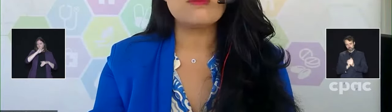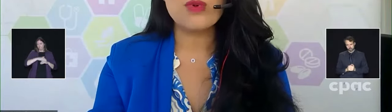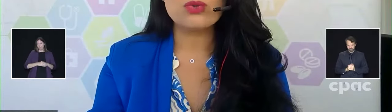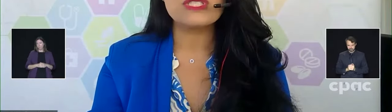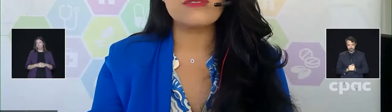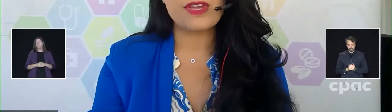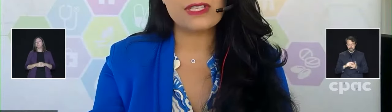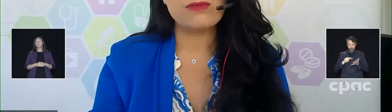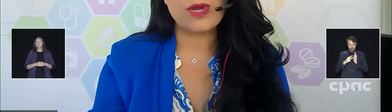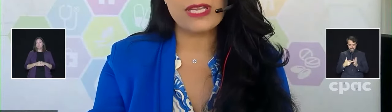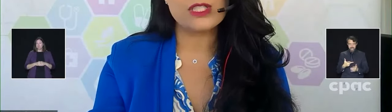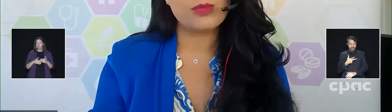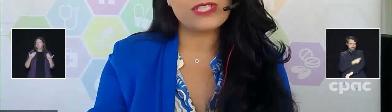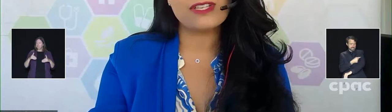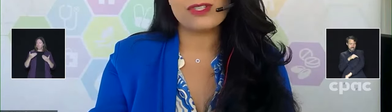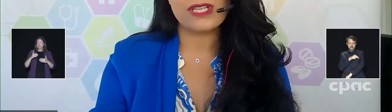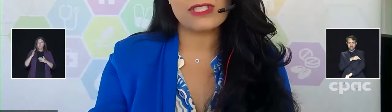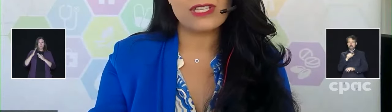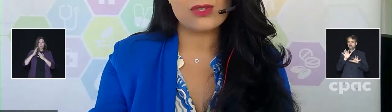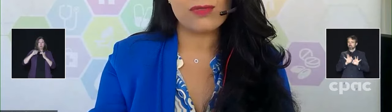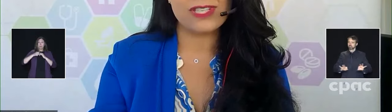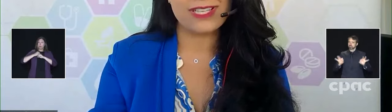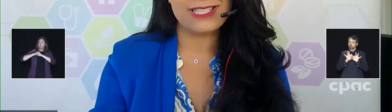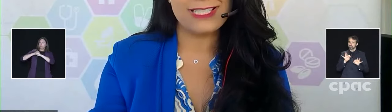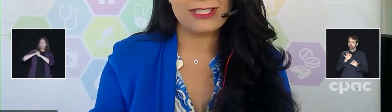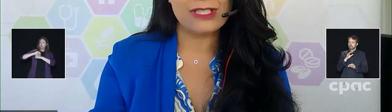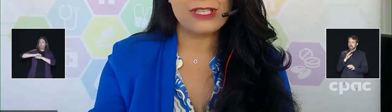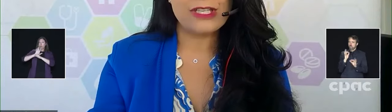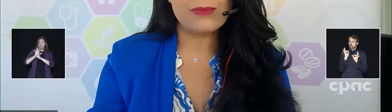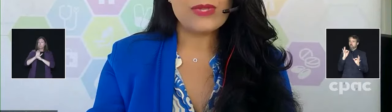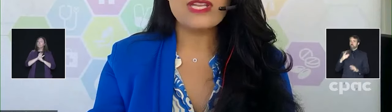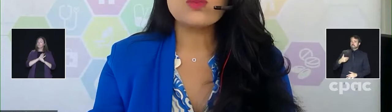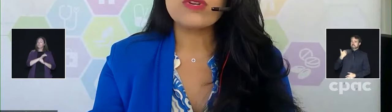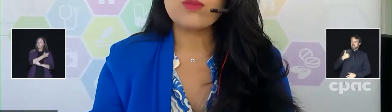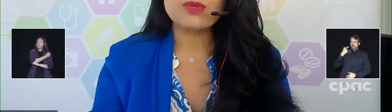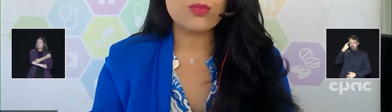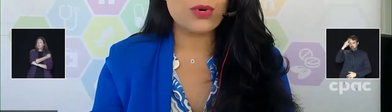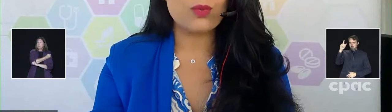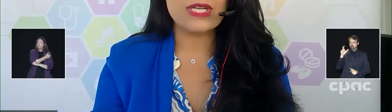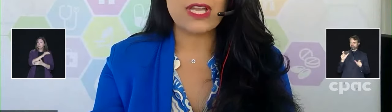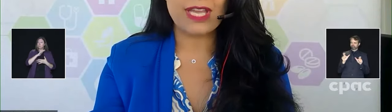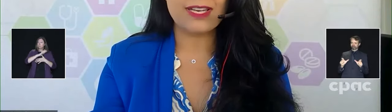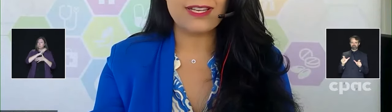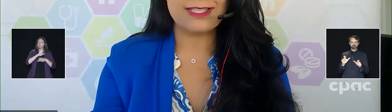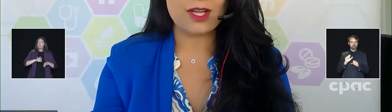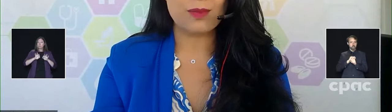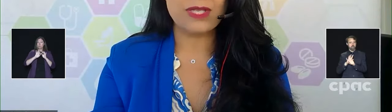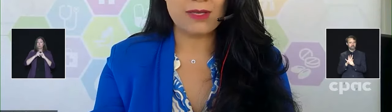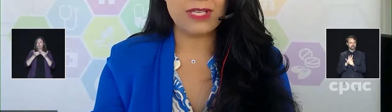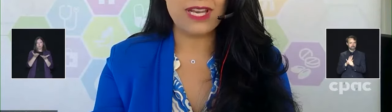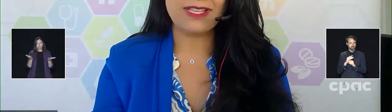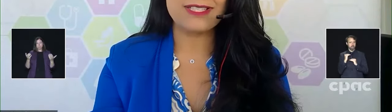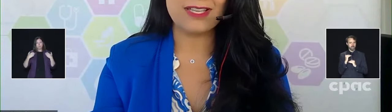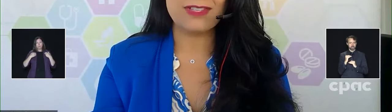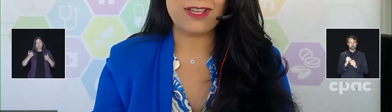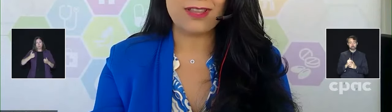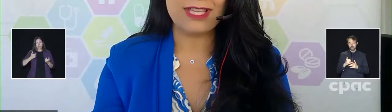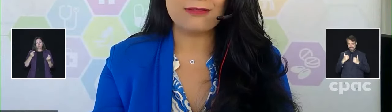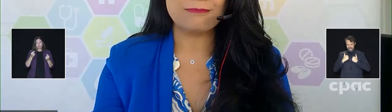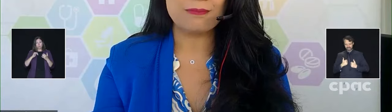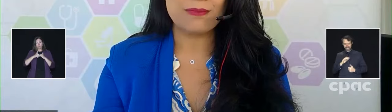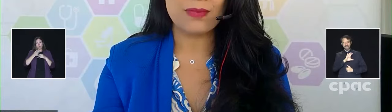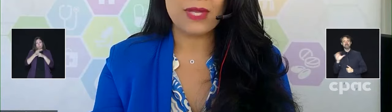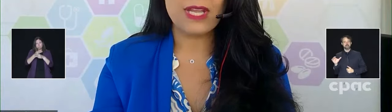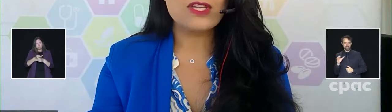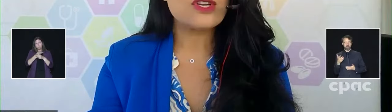to be one of the most effective ways to protect ourselves against COVID-19 and is one of the most important ways Health Canada is helping to keep Canadians safe and